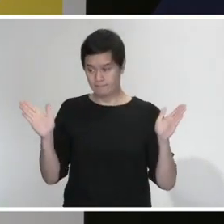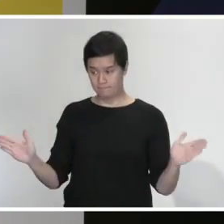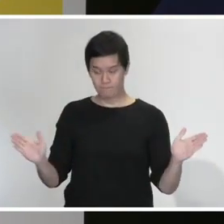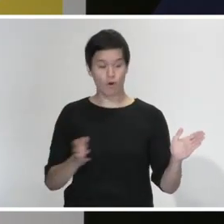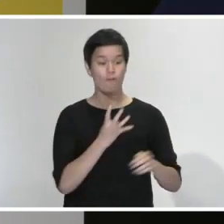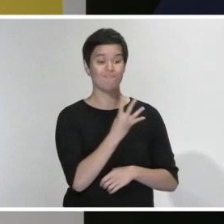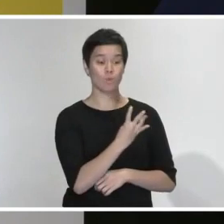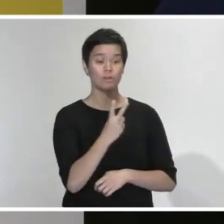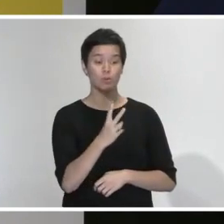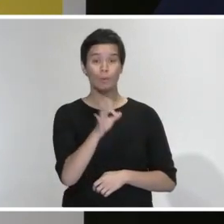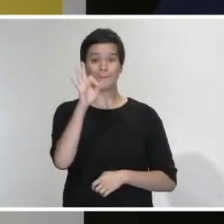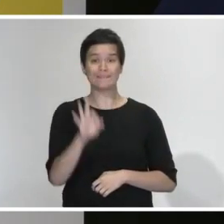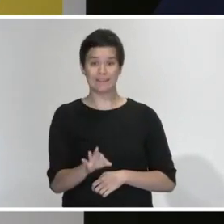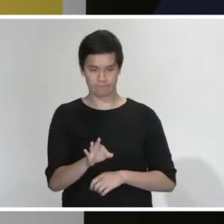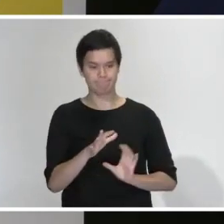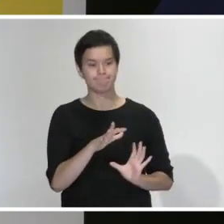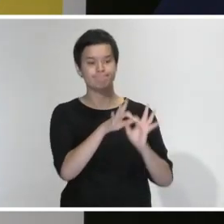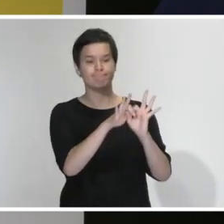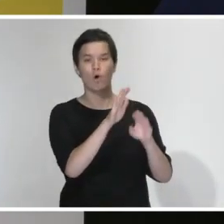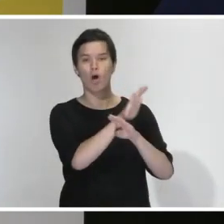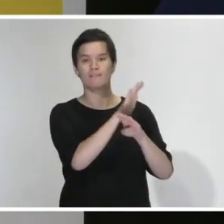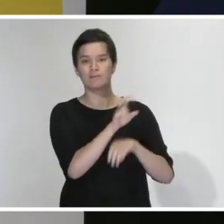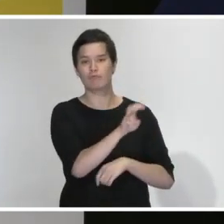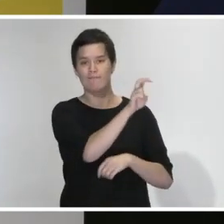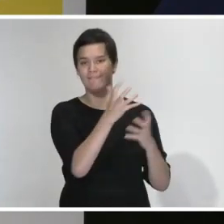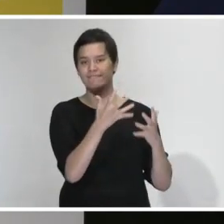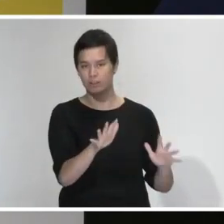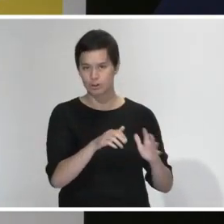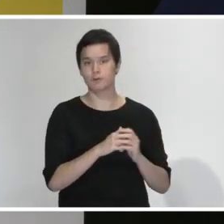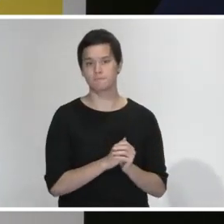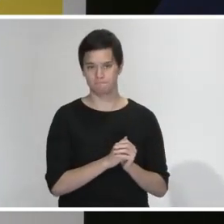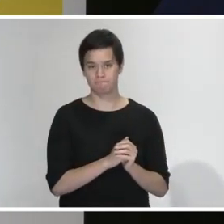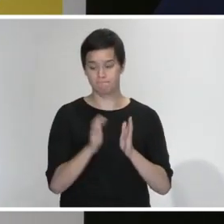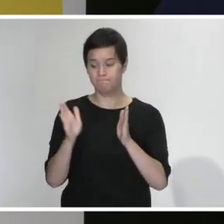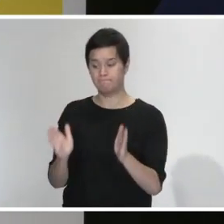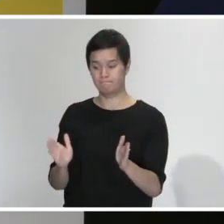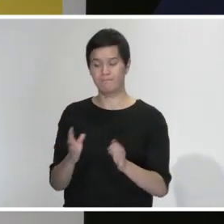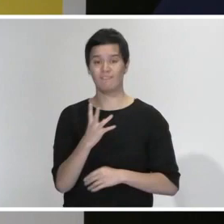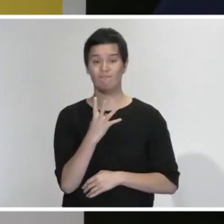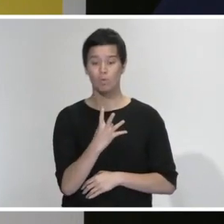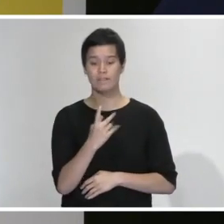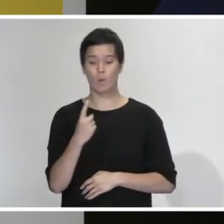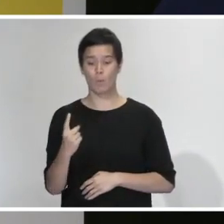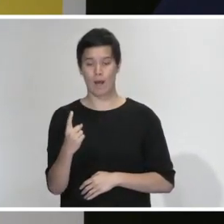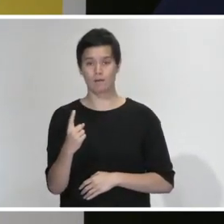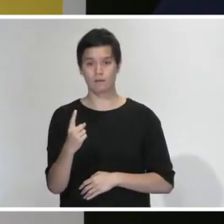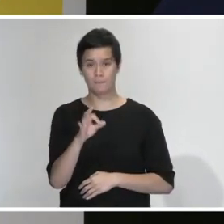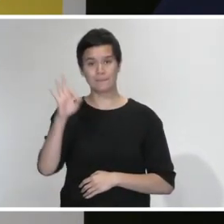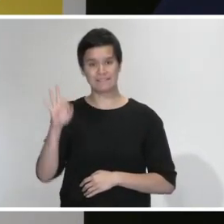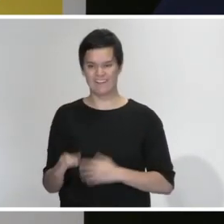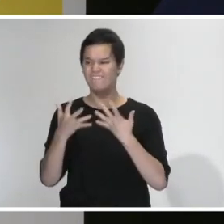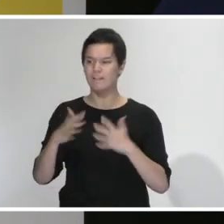linked to overseas travel so that proportion continues to drop and 41% are contacts of known